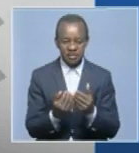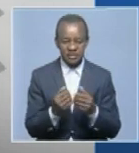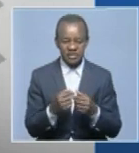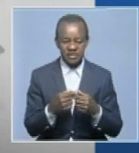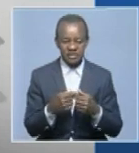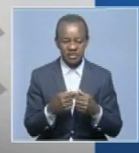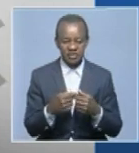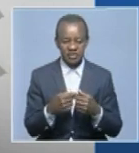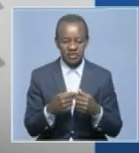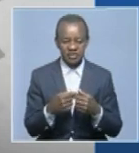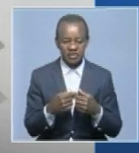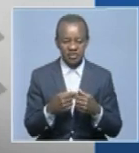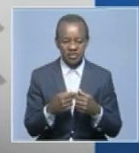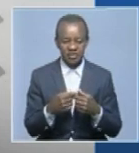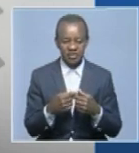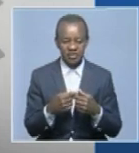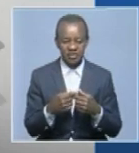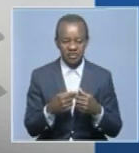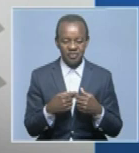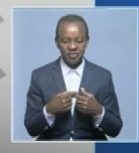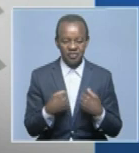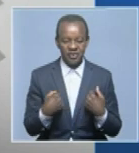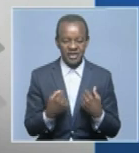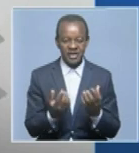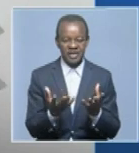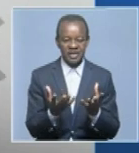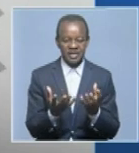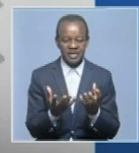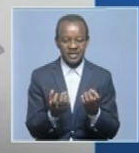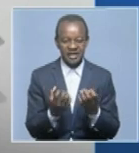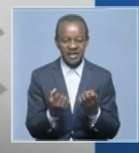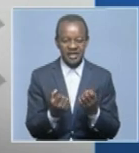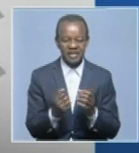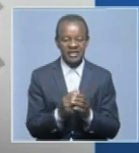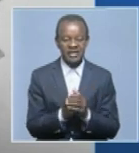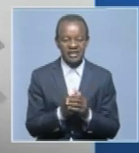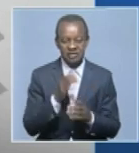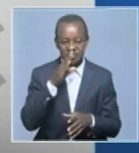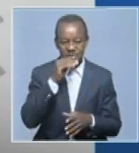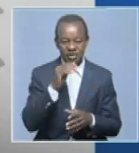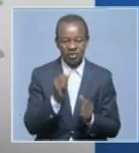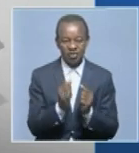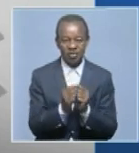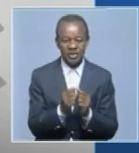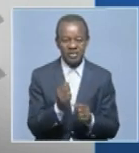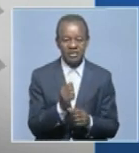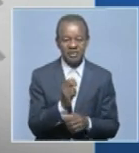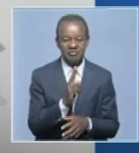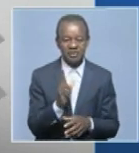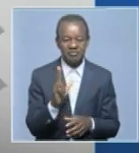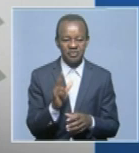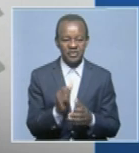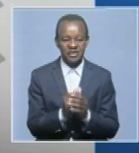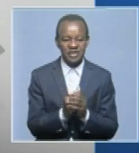as me, the individual, will start to help me see the next person much more differently,